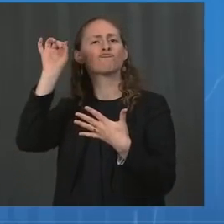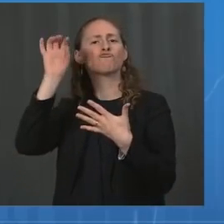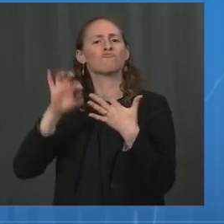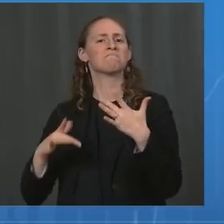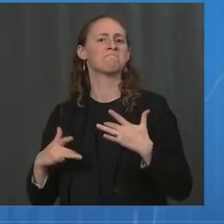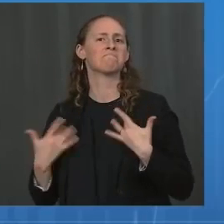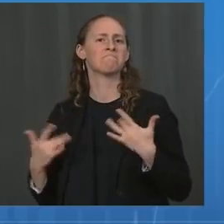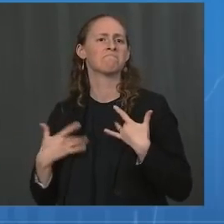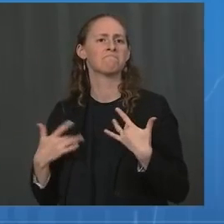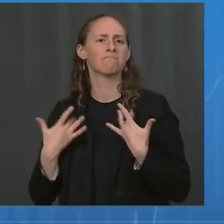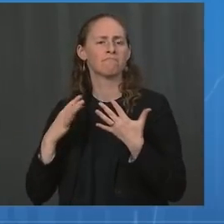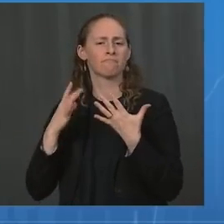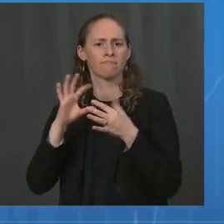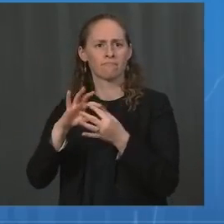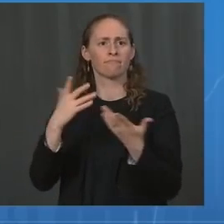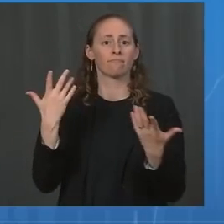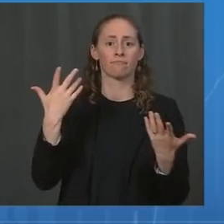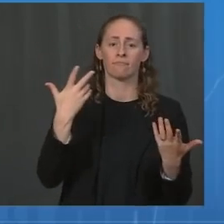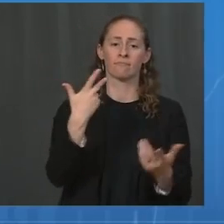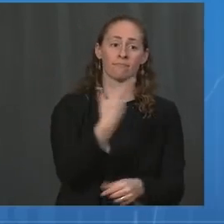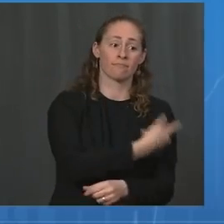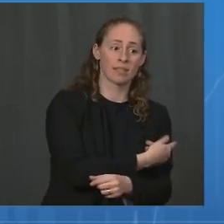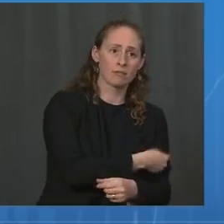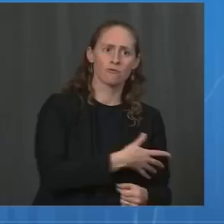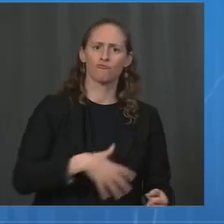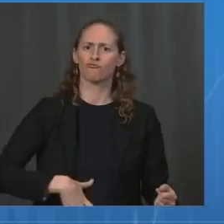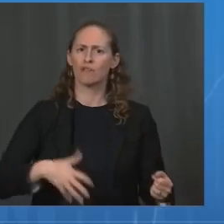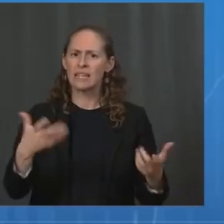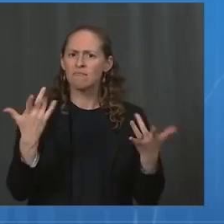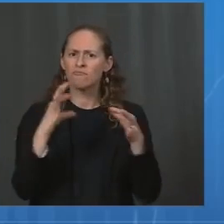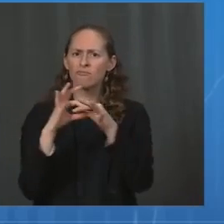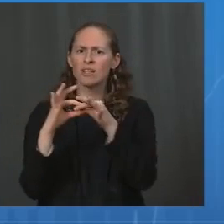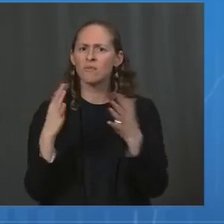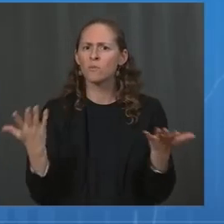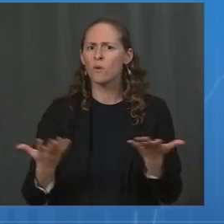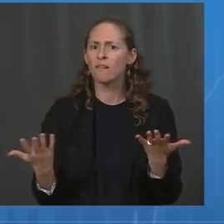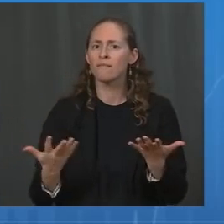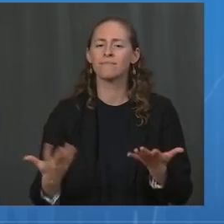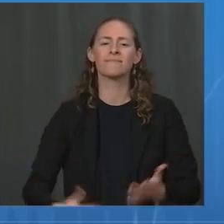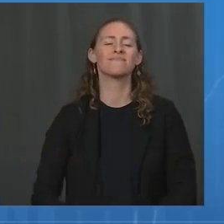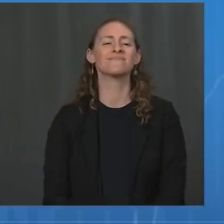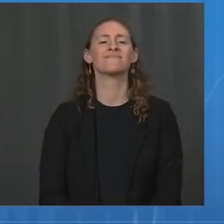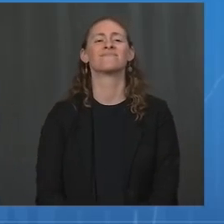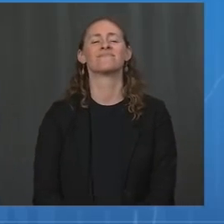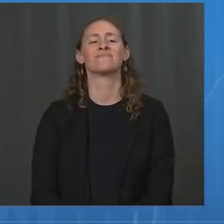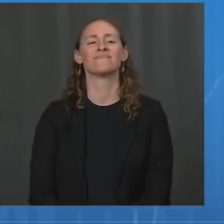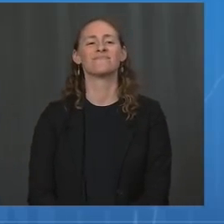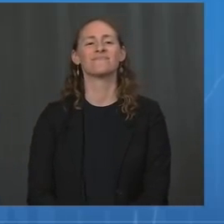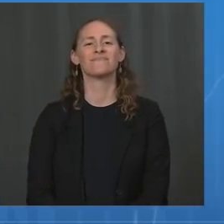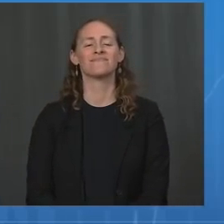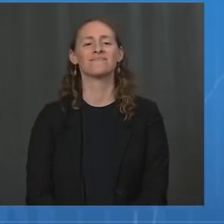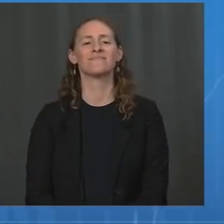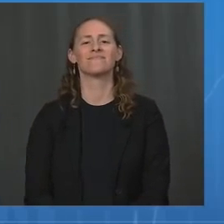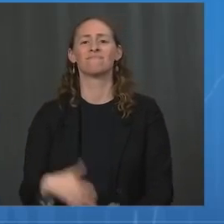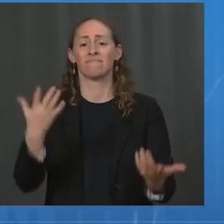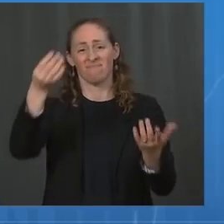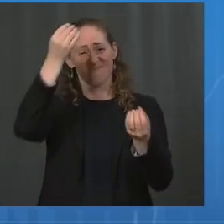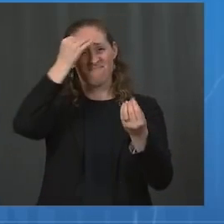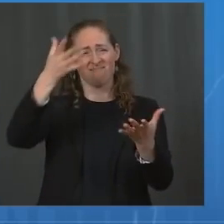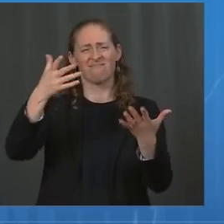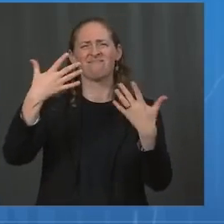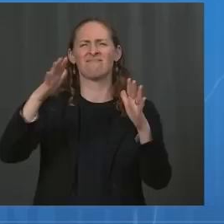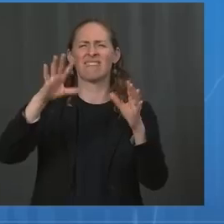pregnancy. Next slide. It is very clear now, as I'll show you in a moment, that there are severe adverse